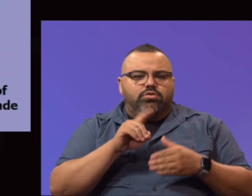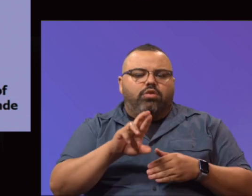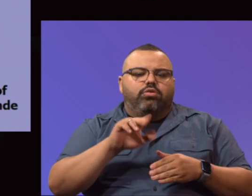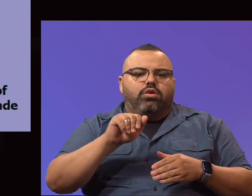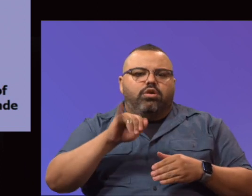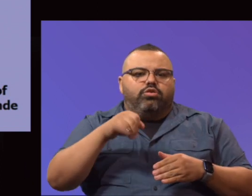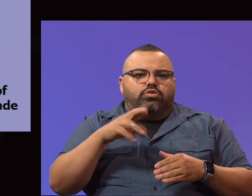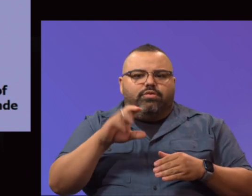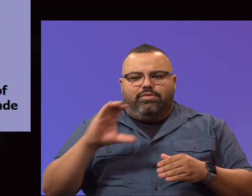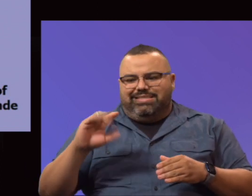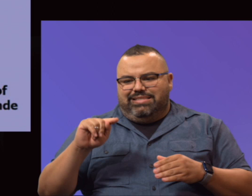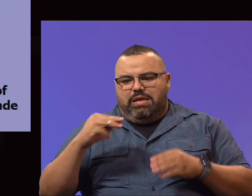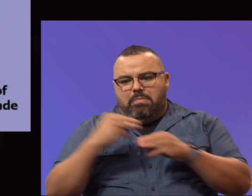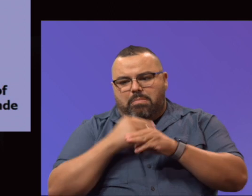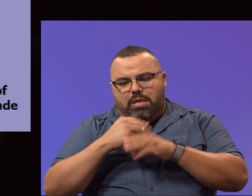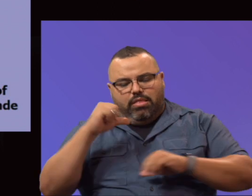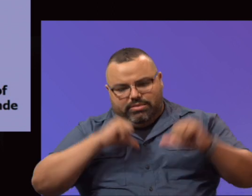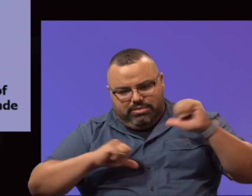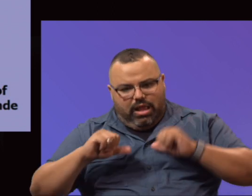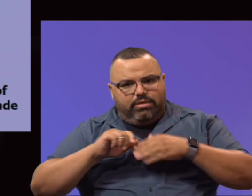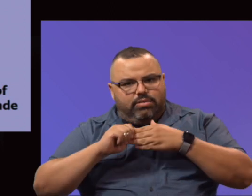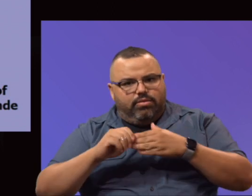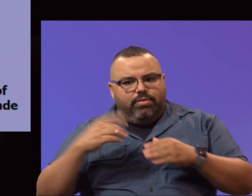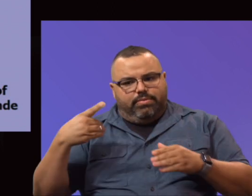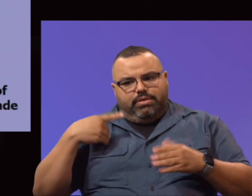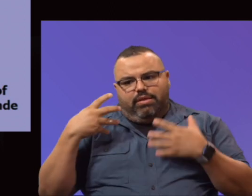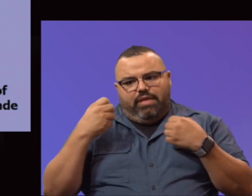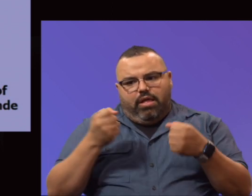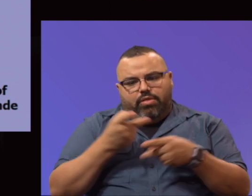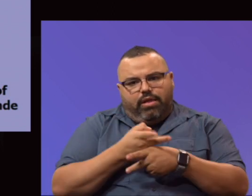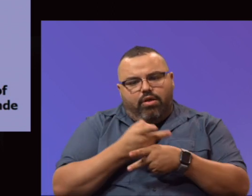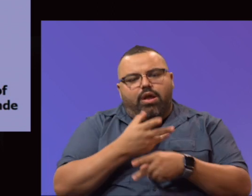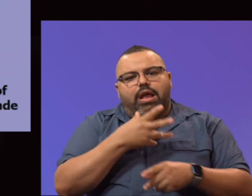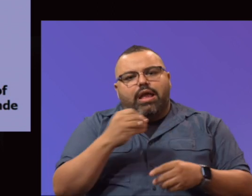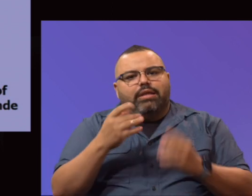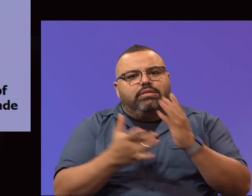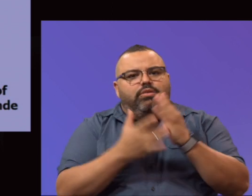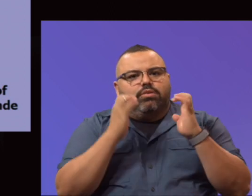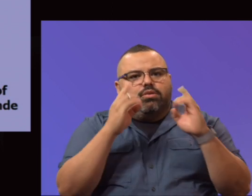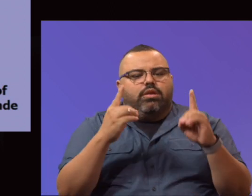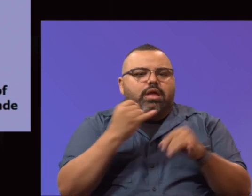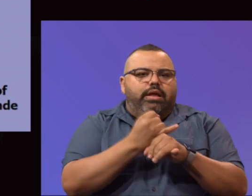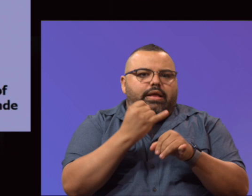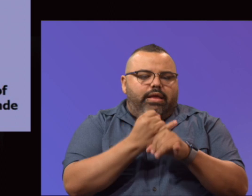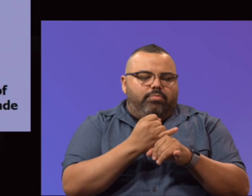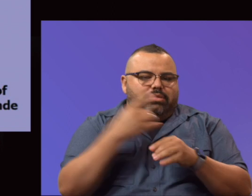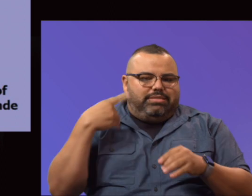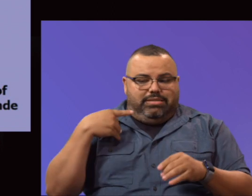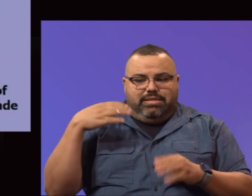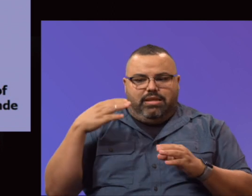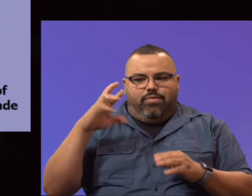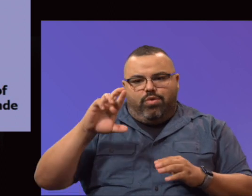dean of CTE, math, science, as well as our dean of health care and technical education and campus dean at the Rio Grande campus.